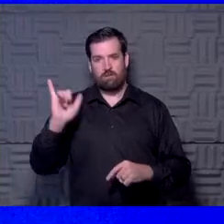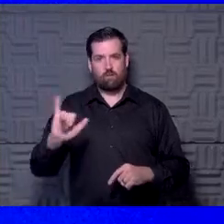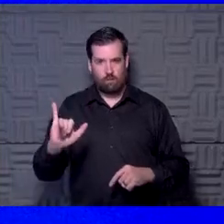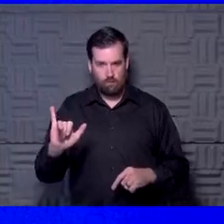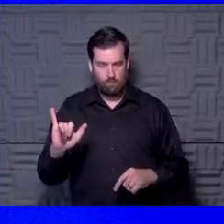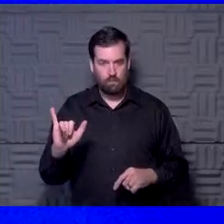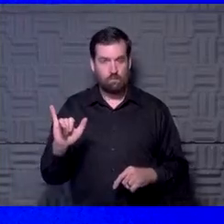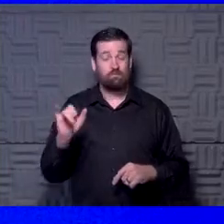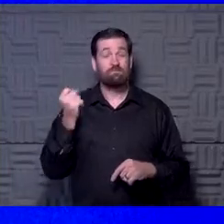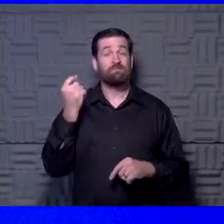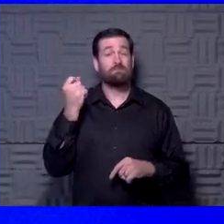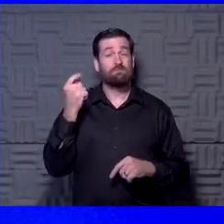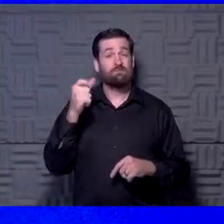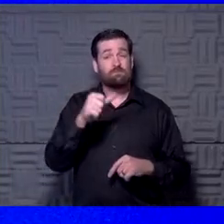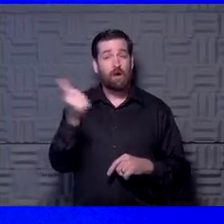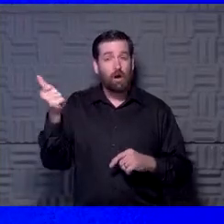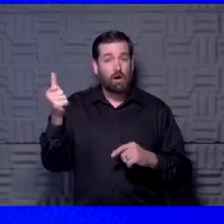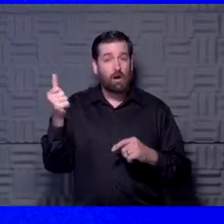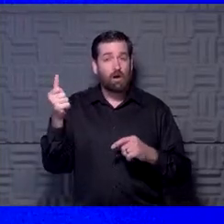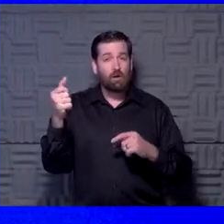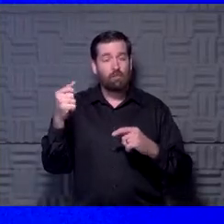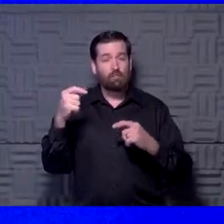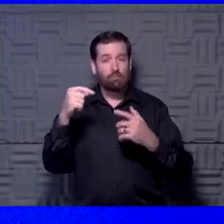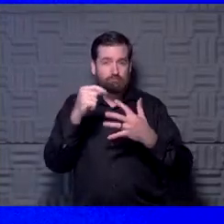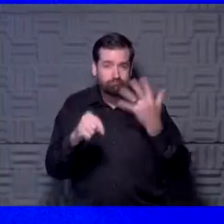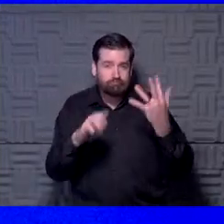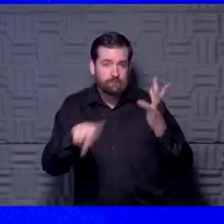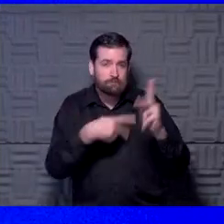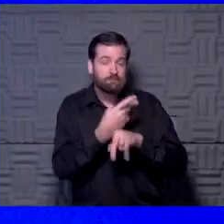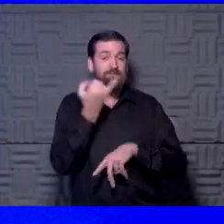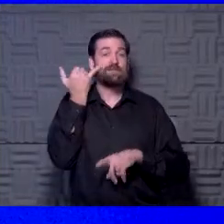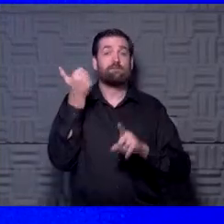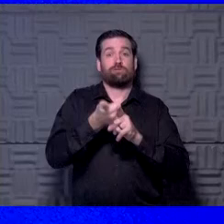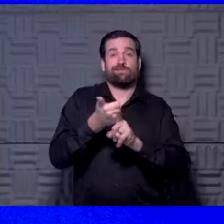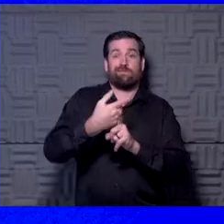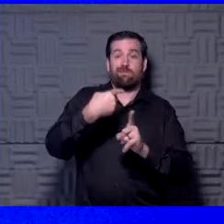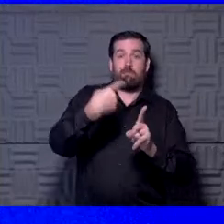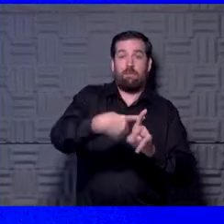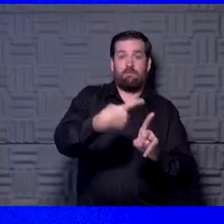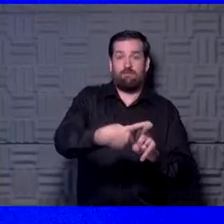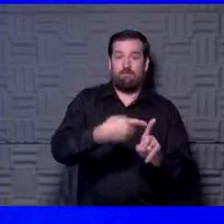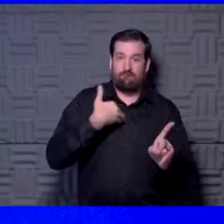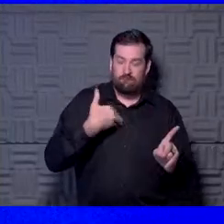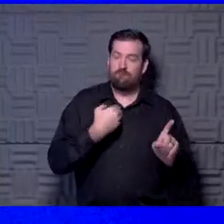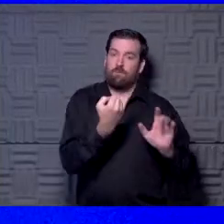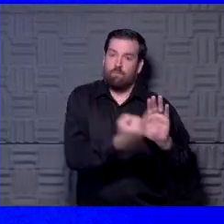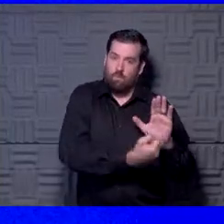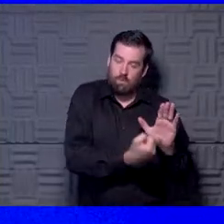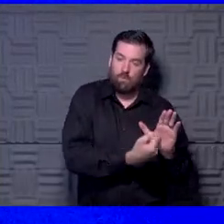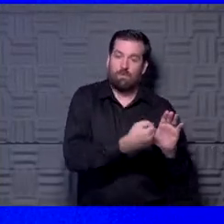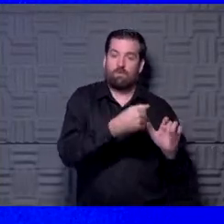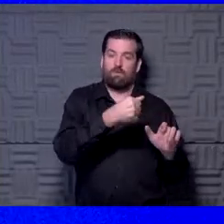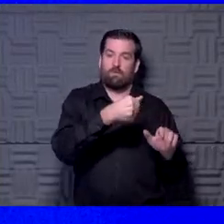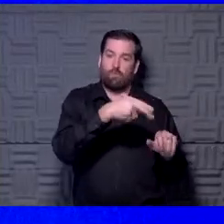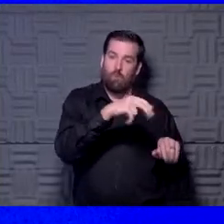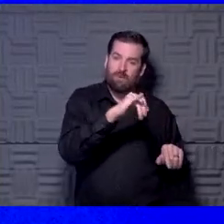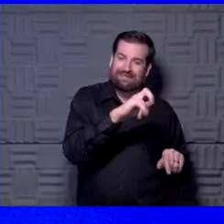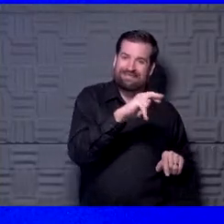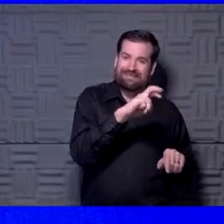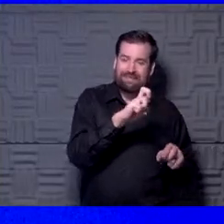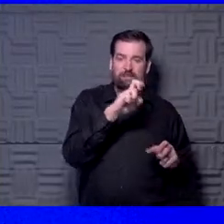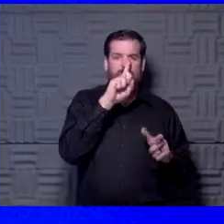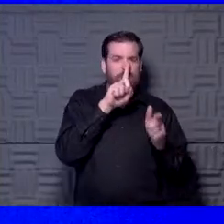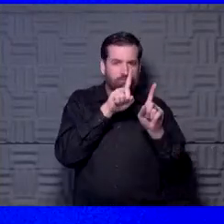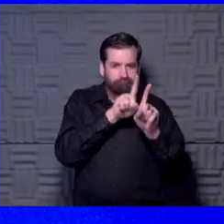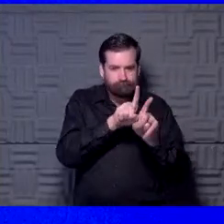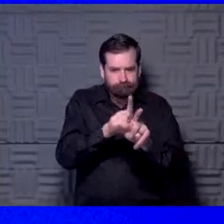From there, there's other algorithms that we're looking at if you are positive. know, certainly isolation, quarantine, contact tracing has been